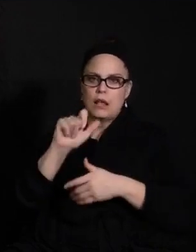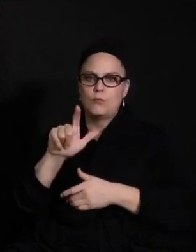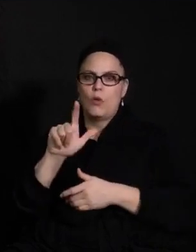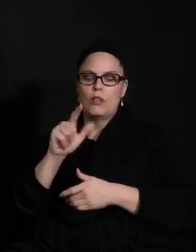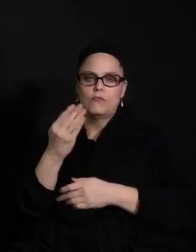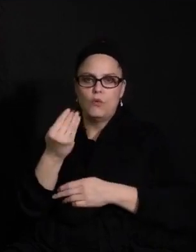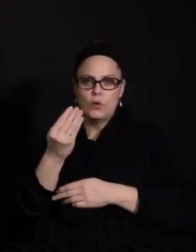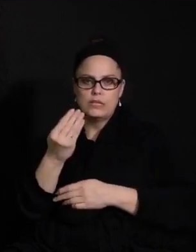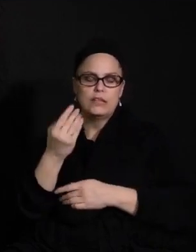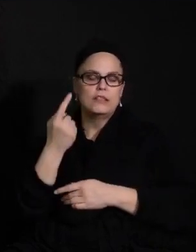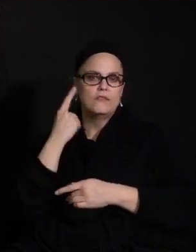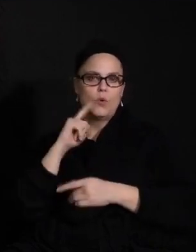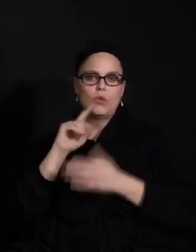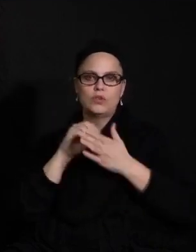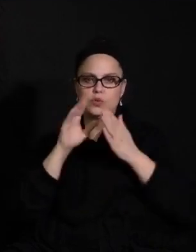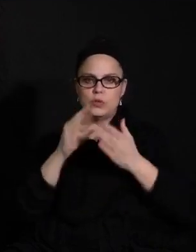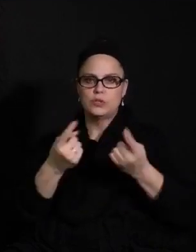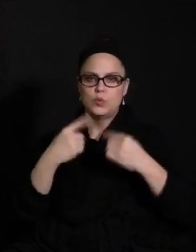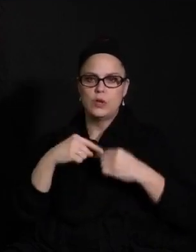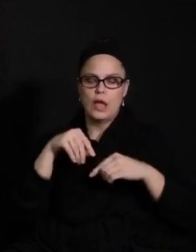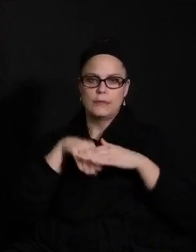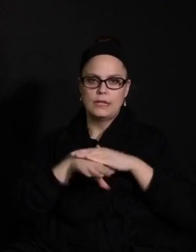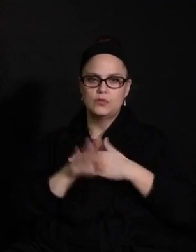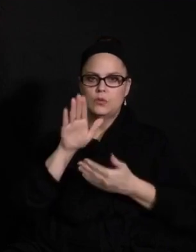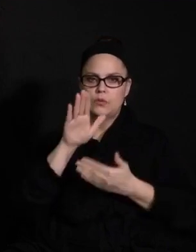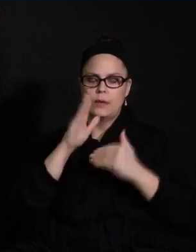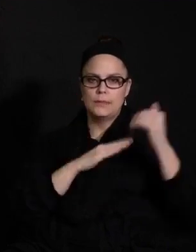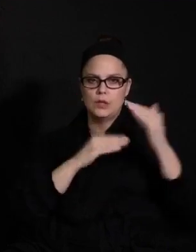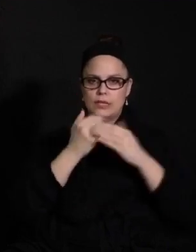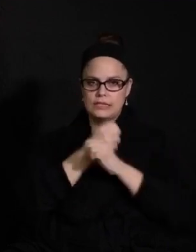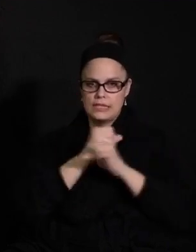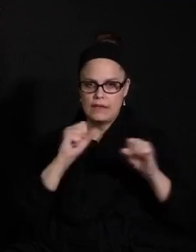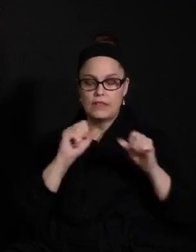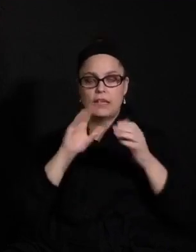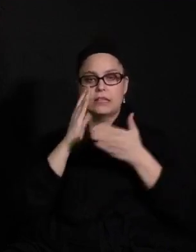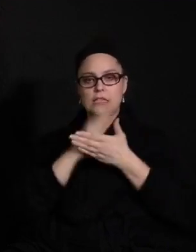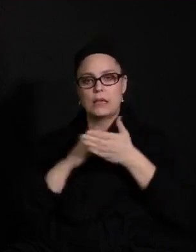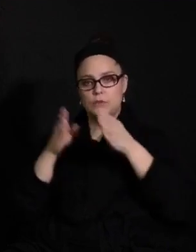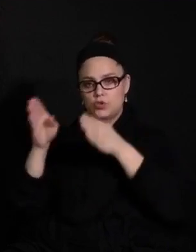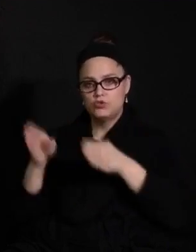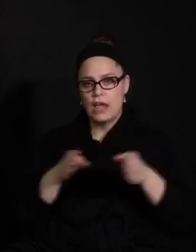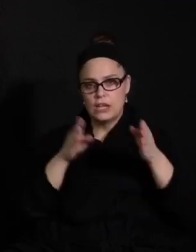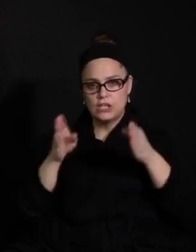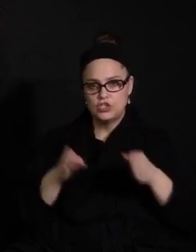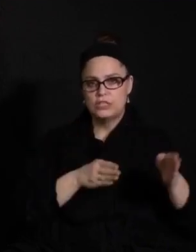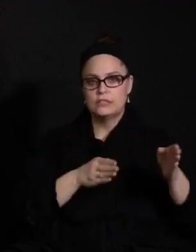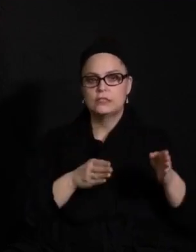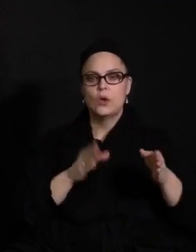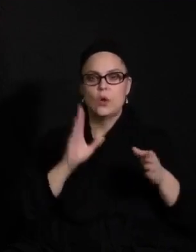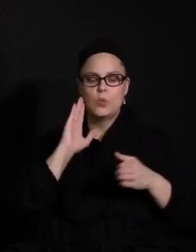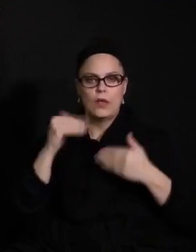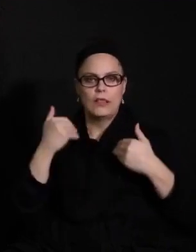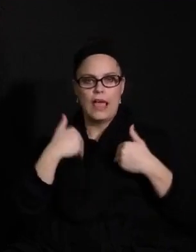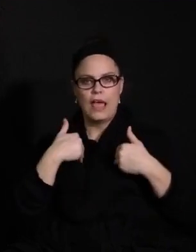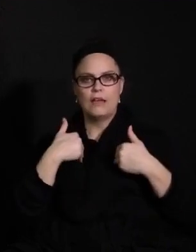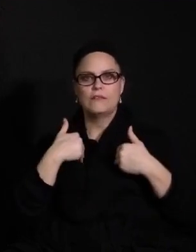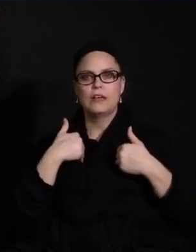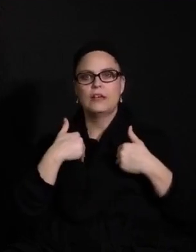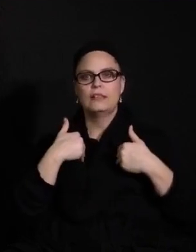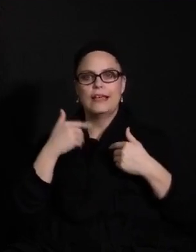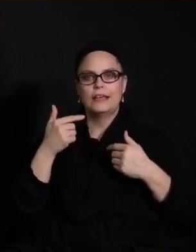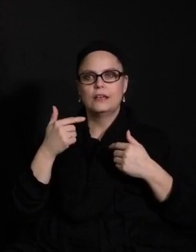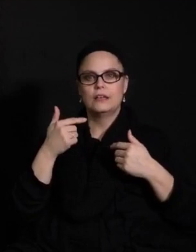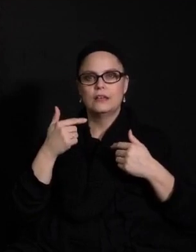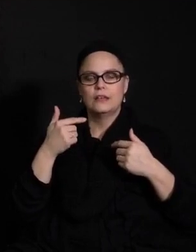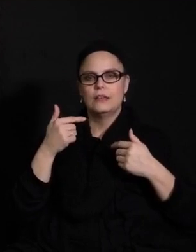the building safely. One of the strategies that we've heard is that some schools are going to look at having some staggered passing time. So